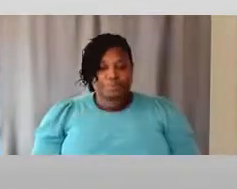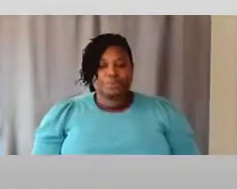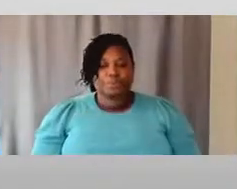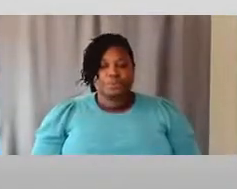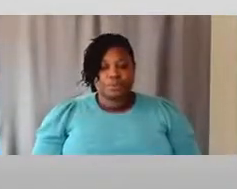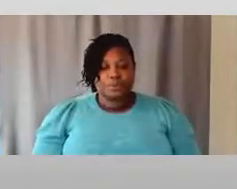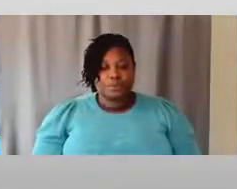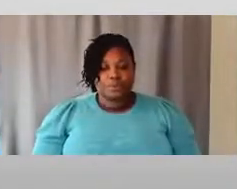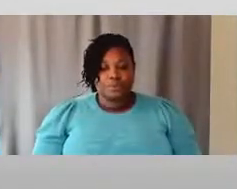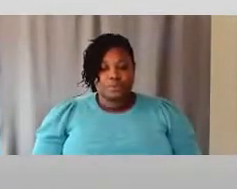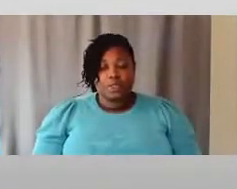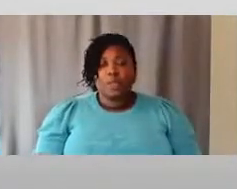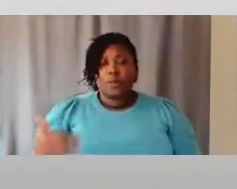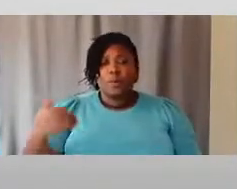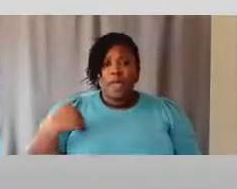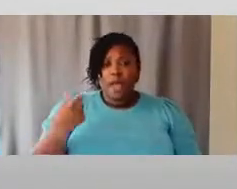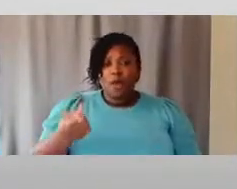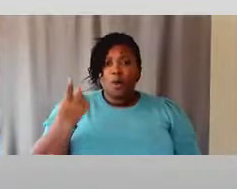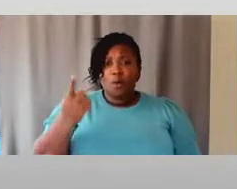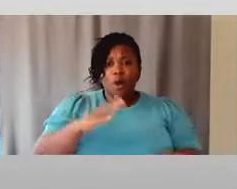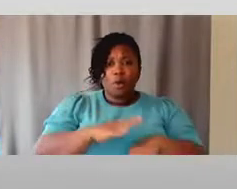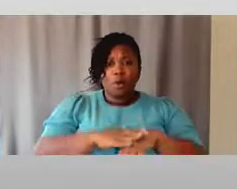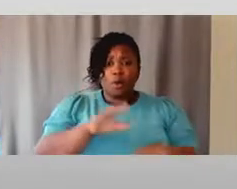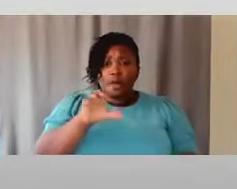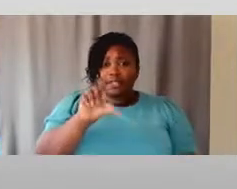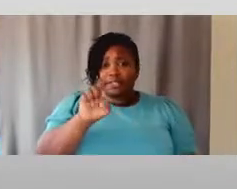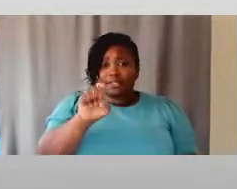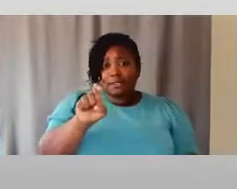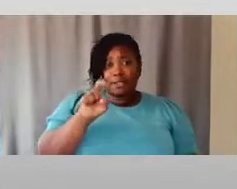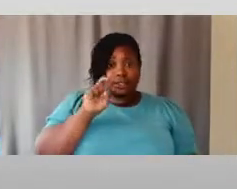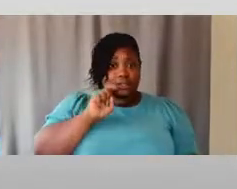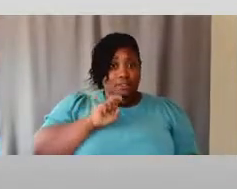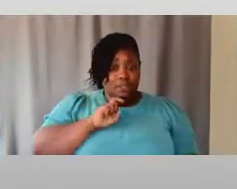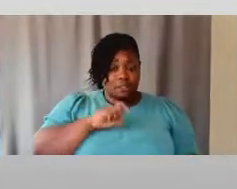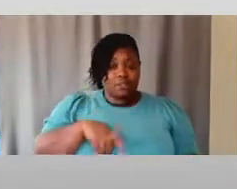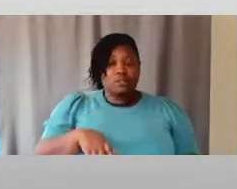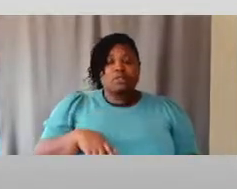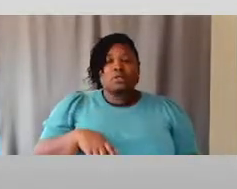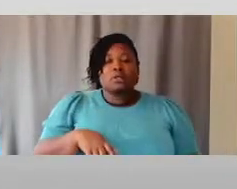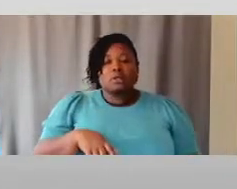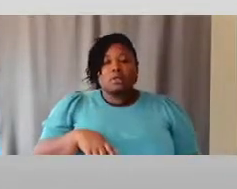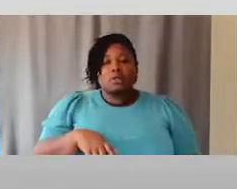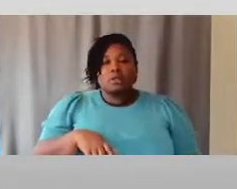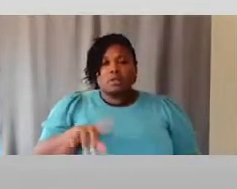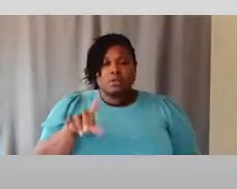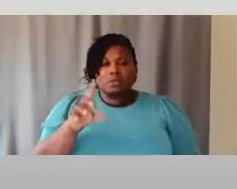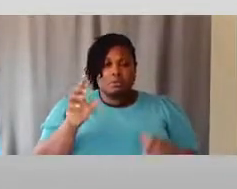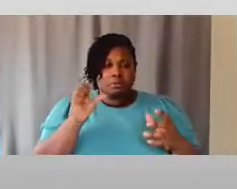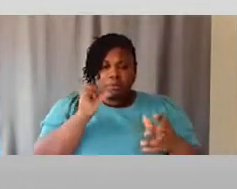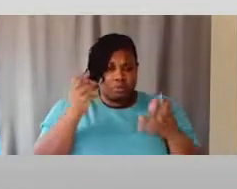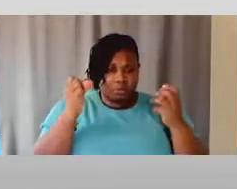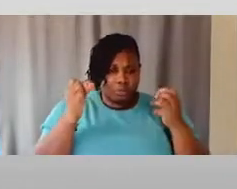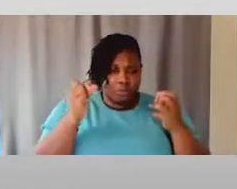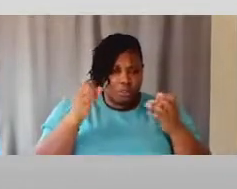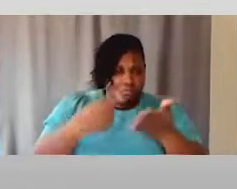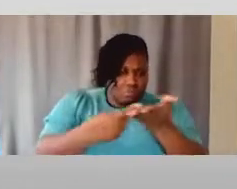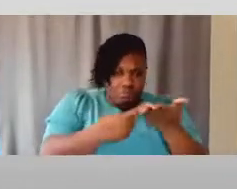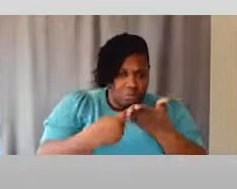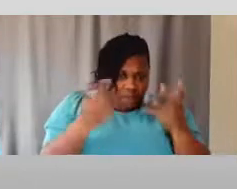Anyway, we had one on sex. You know, other than money, we don't talk about sex. So,